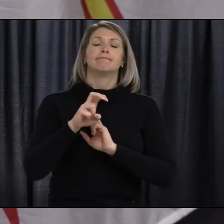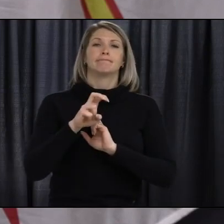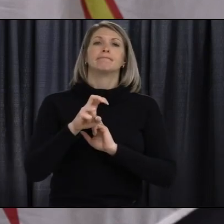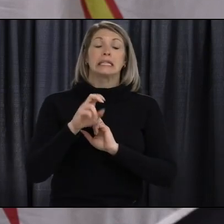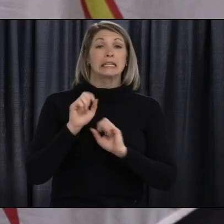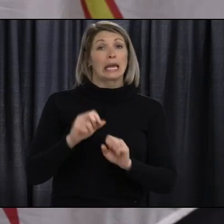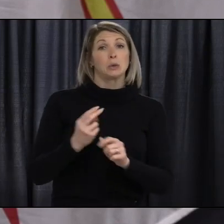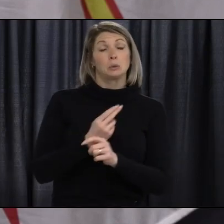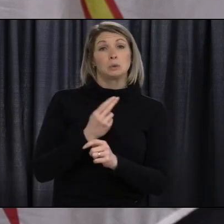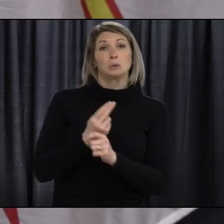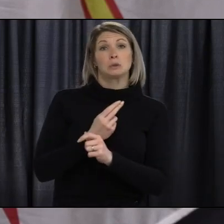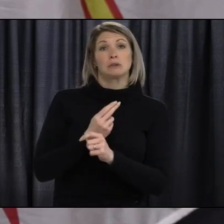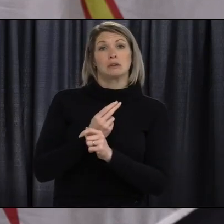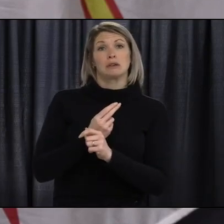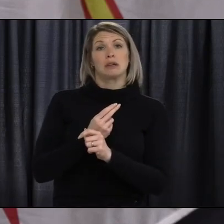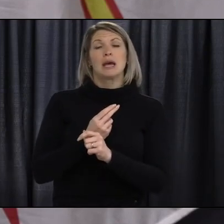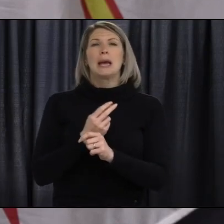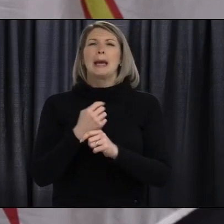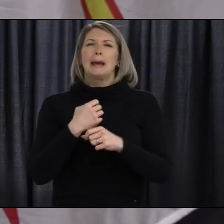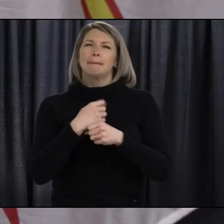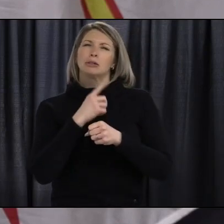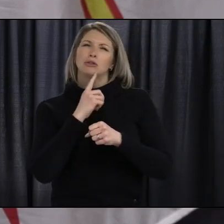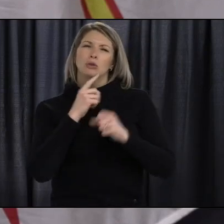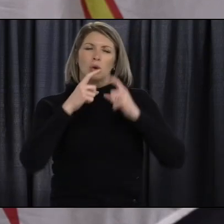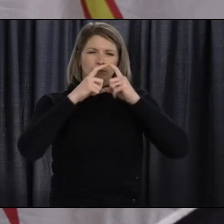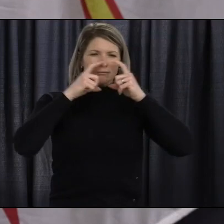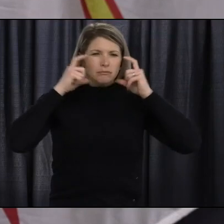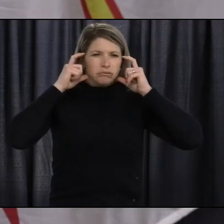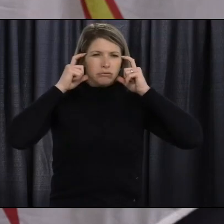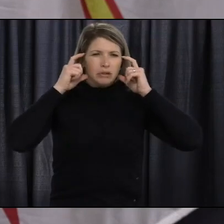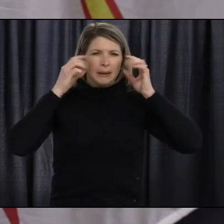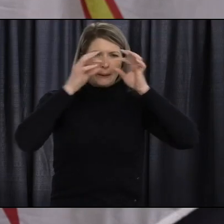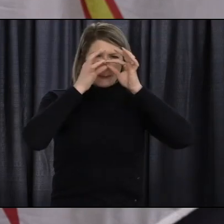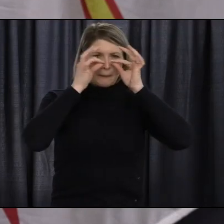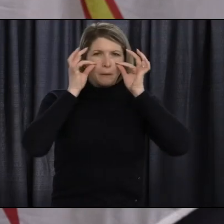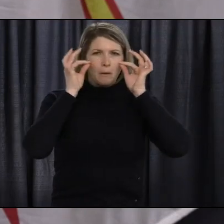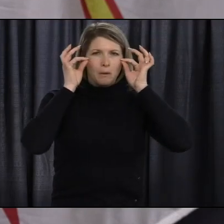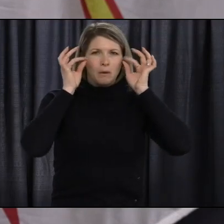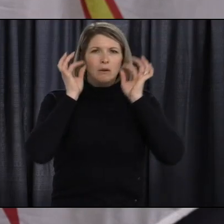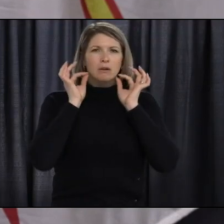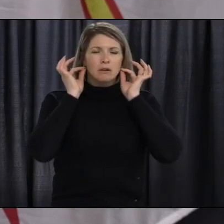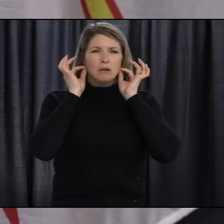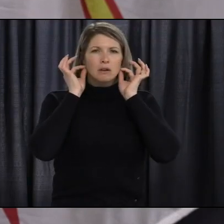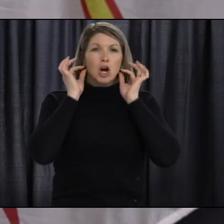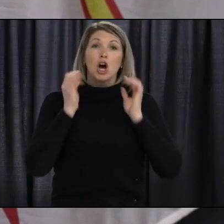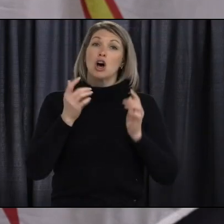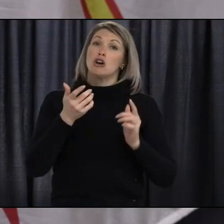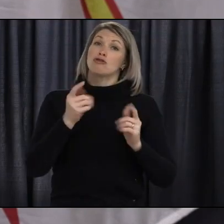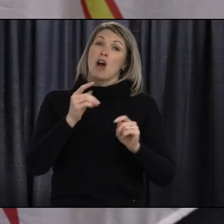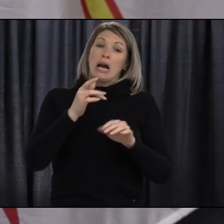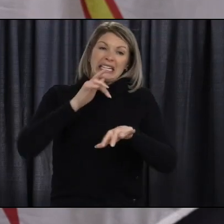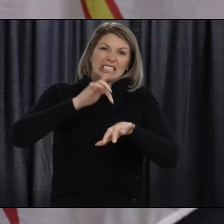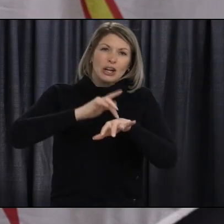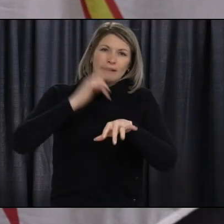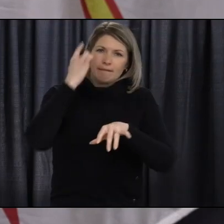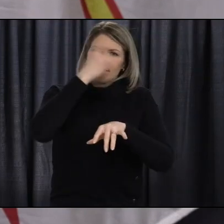without any gaps and avoid adjusting it often or touching your face. Please also be mindful that masks can become contaminated on